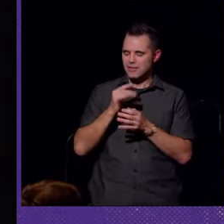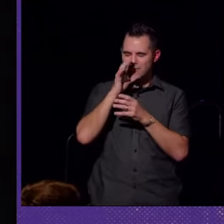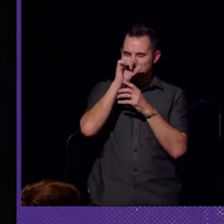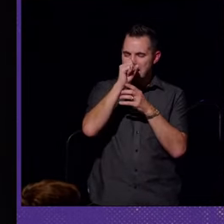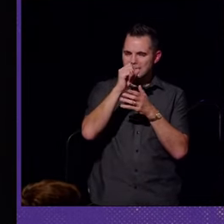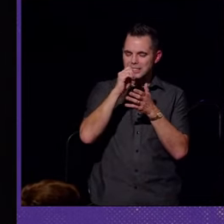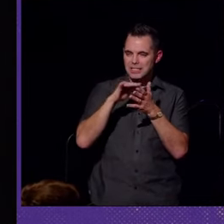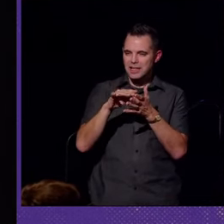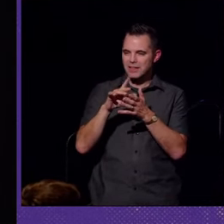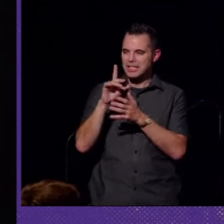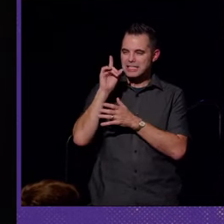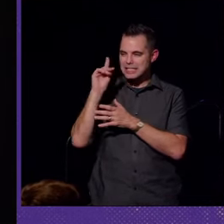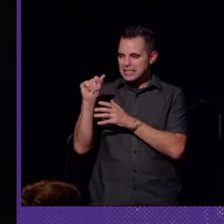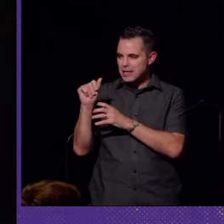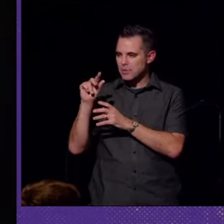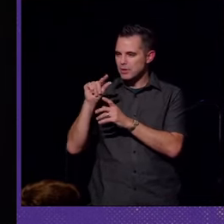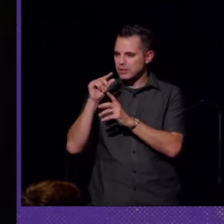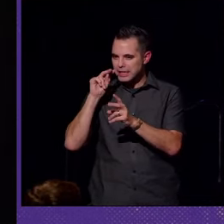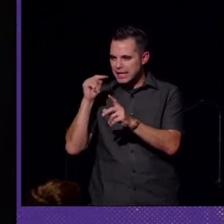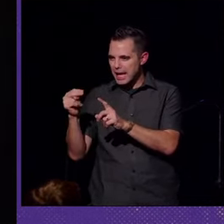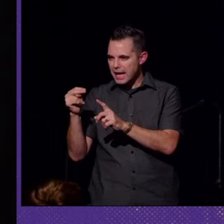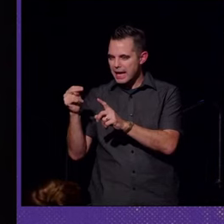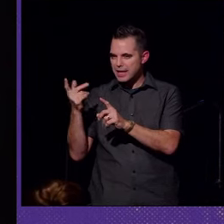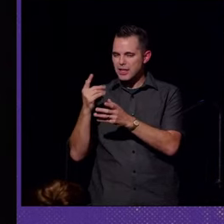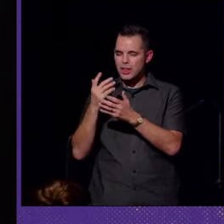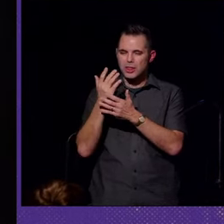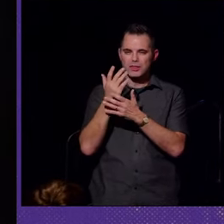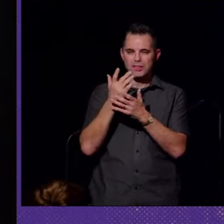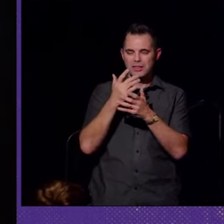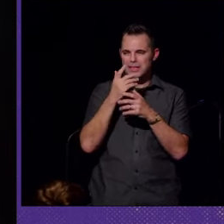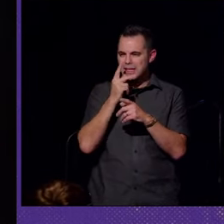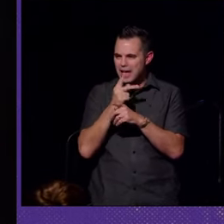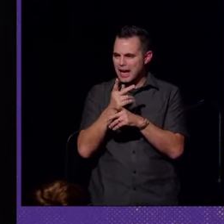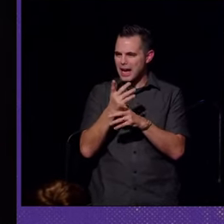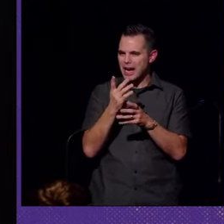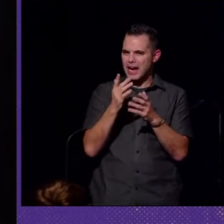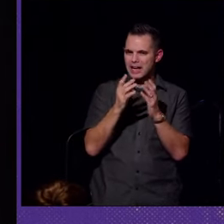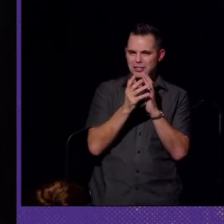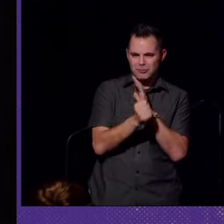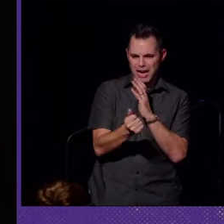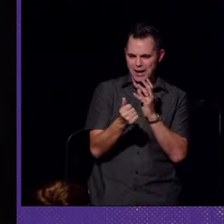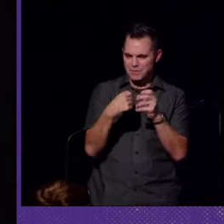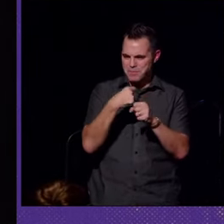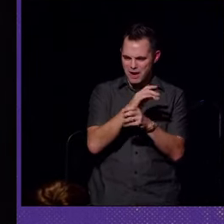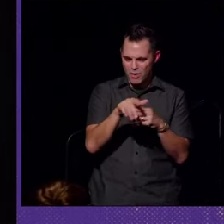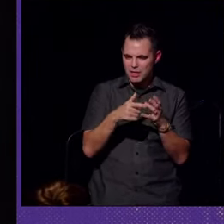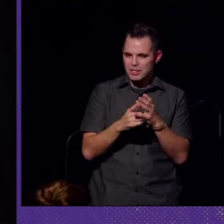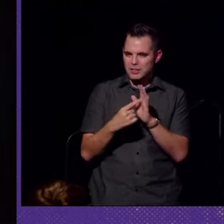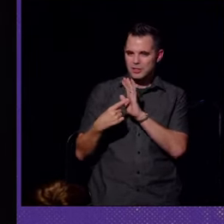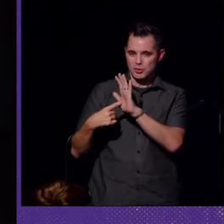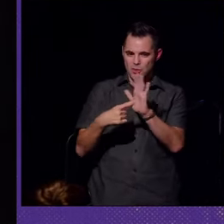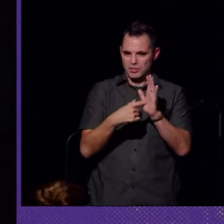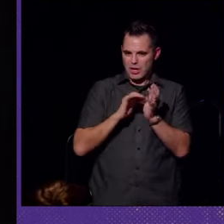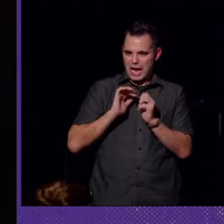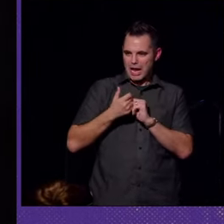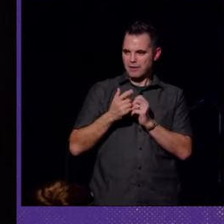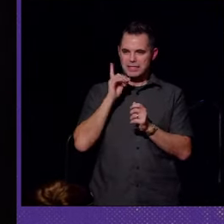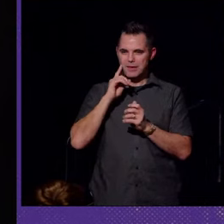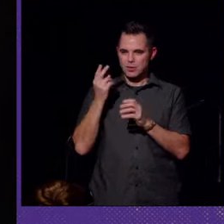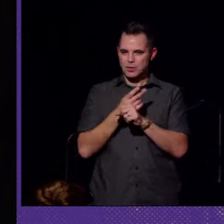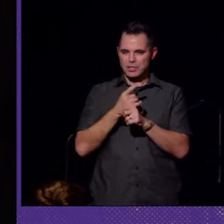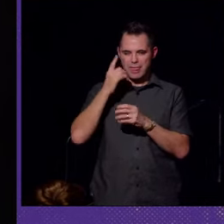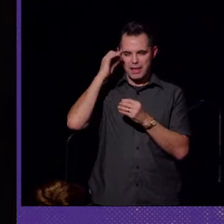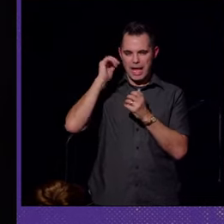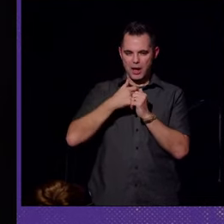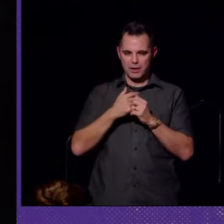gaze. The crafting and care that are involved in the creation tell us about how deaf users were thinking about how to